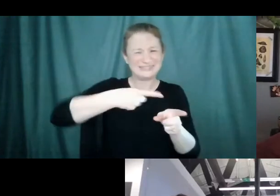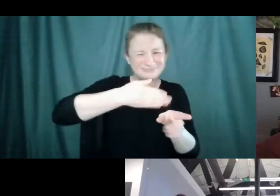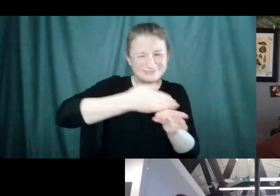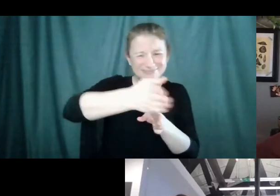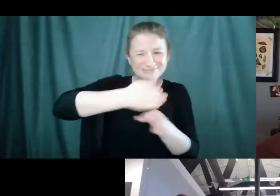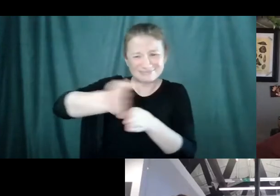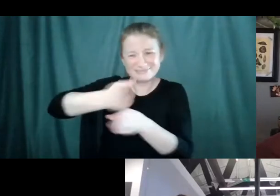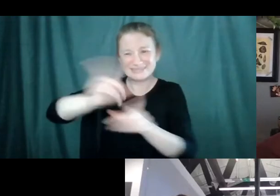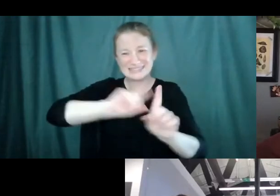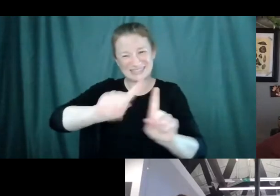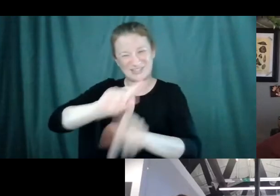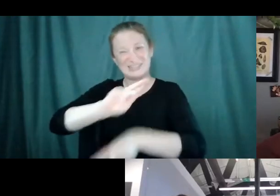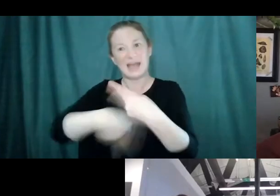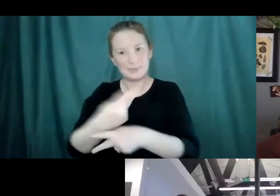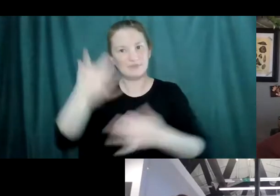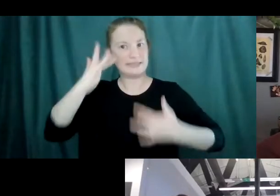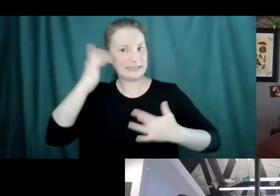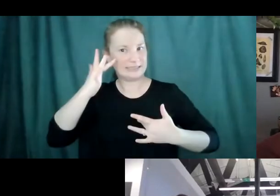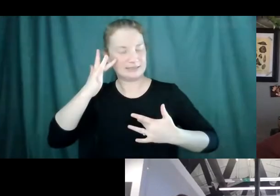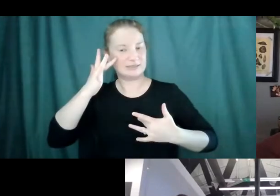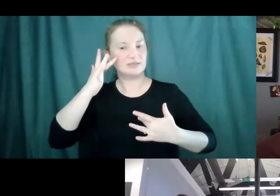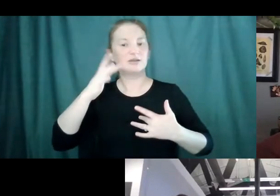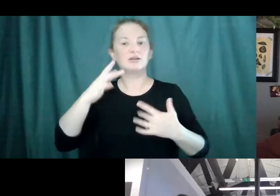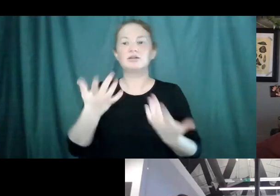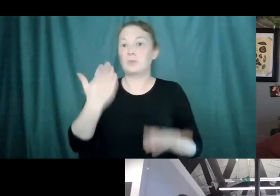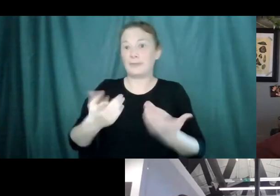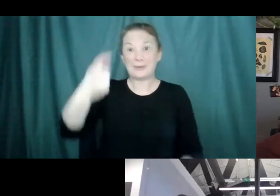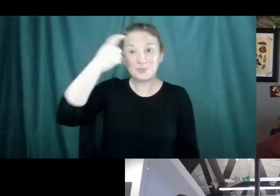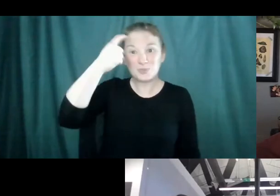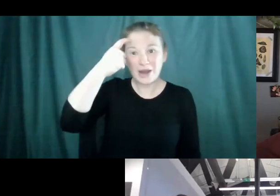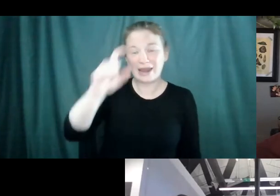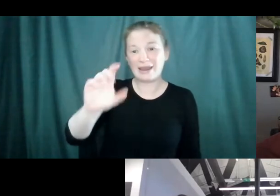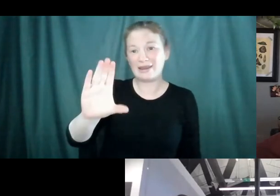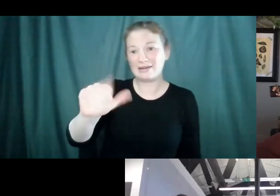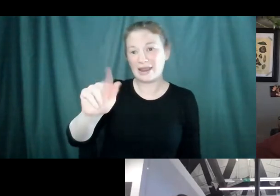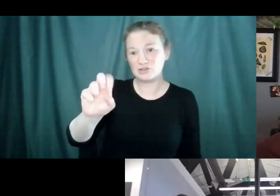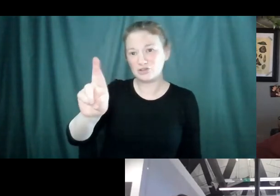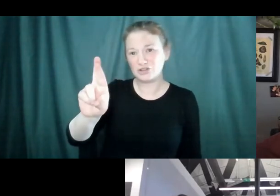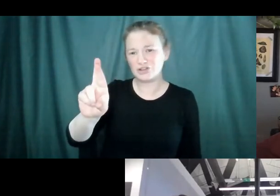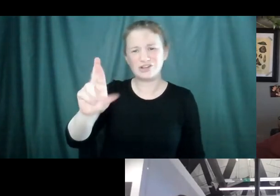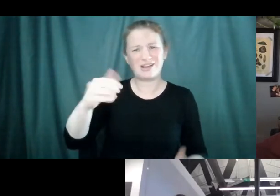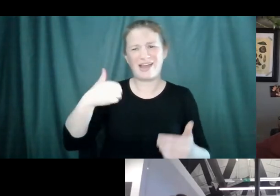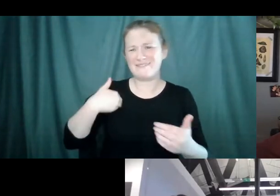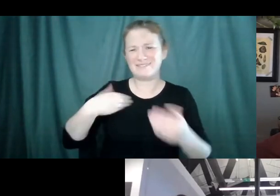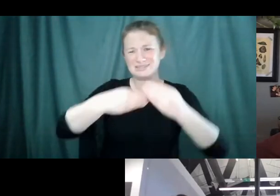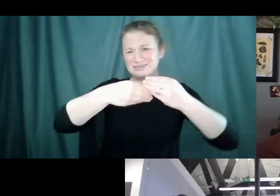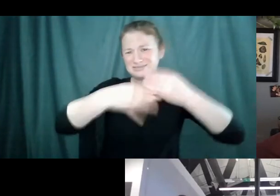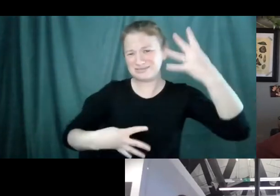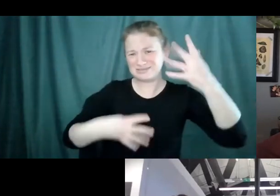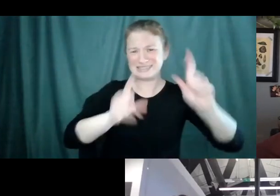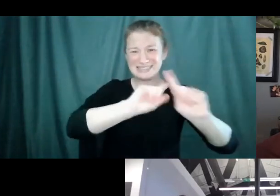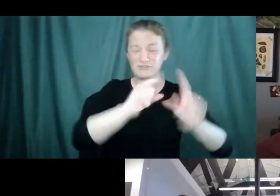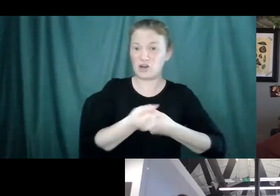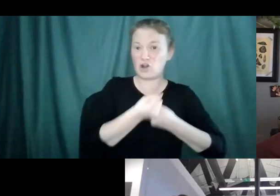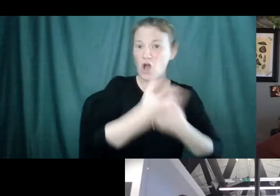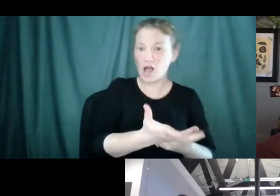And even if we're talking about, say, a particular kind of brain cancer, there can be dozens of different causes for it. And so